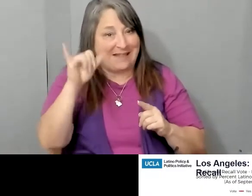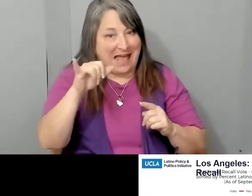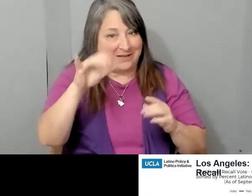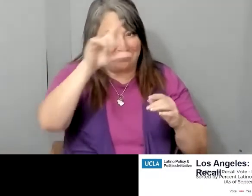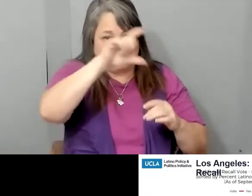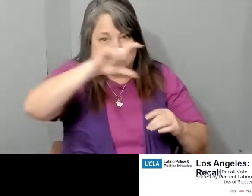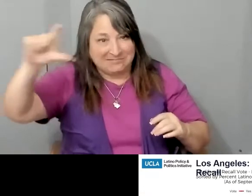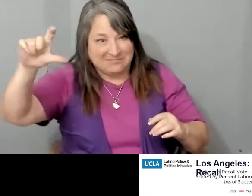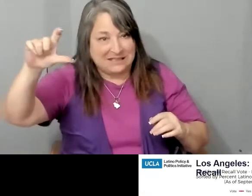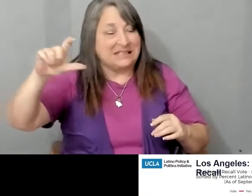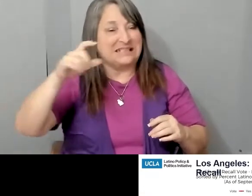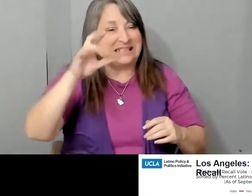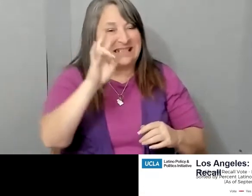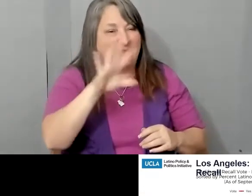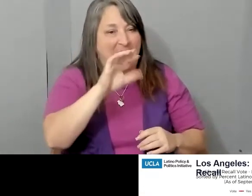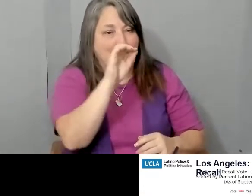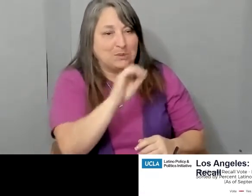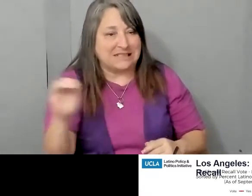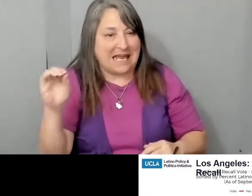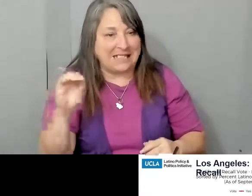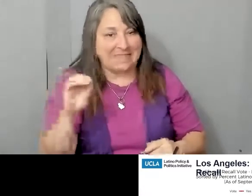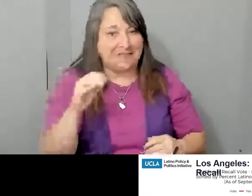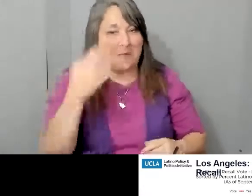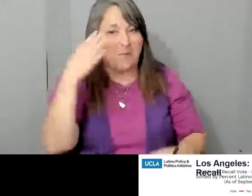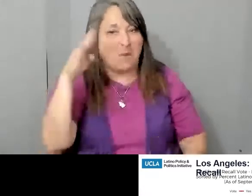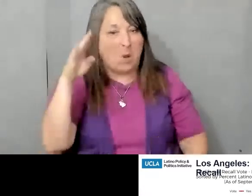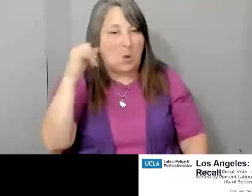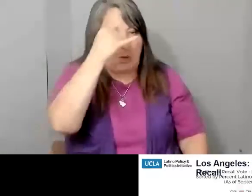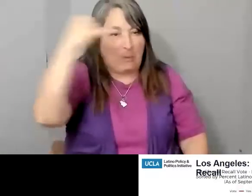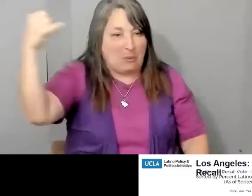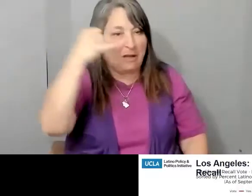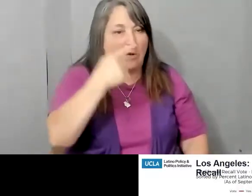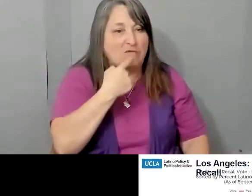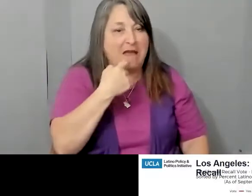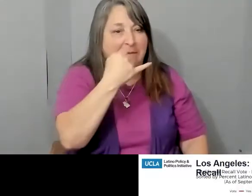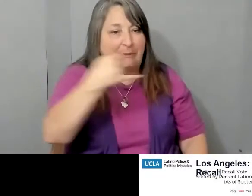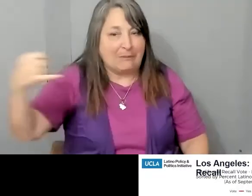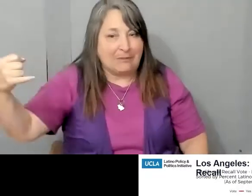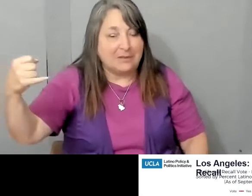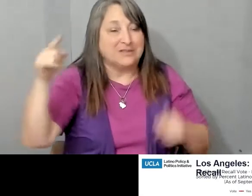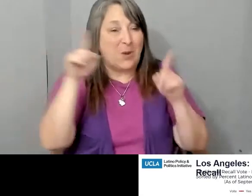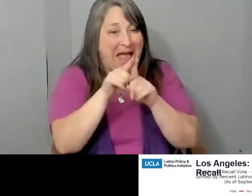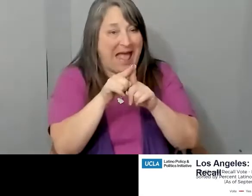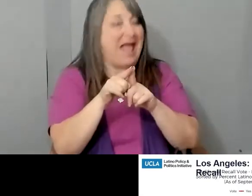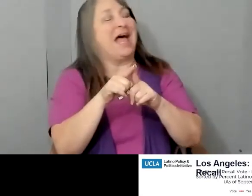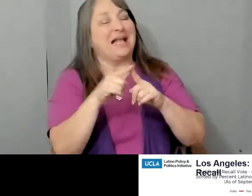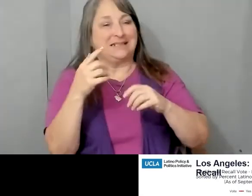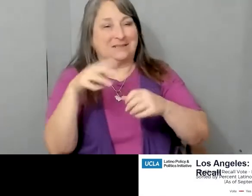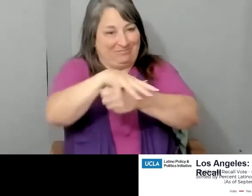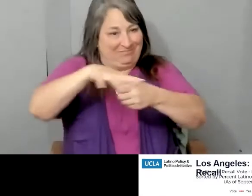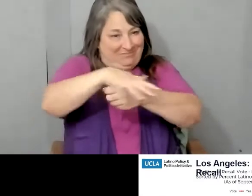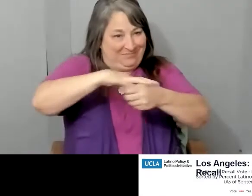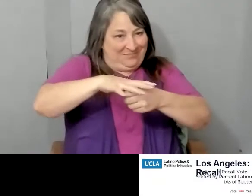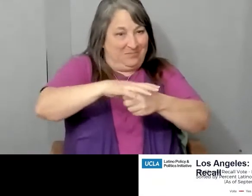75%, you know, and what you're seeing is a blue line. So as a precinct in this county becomes more and more